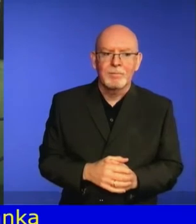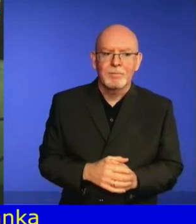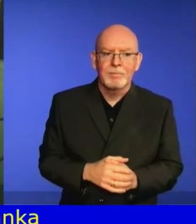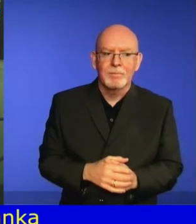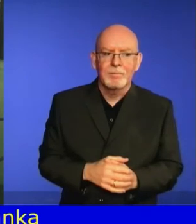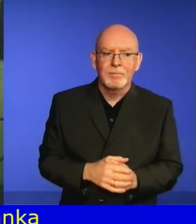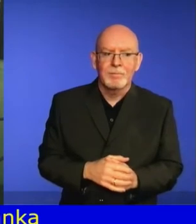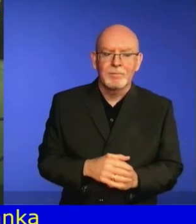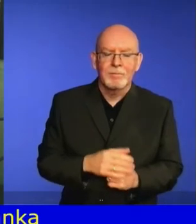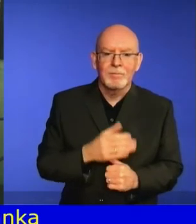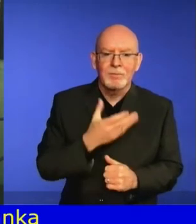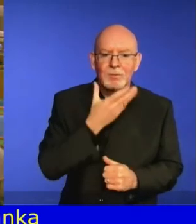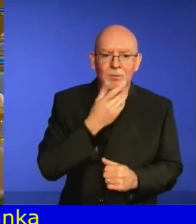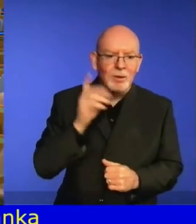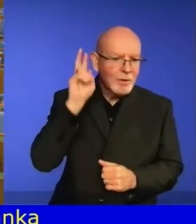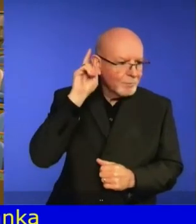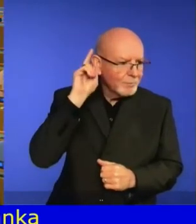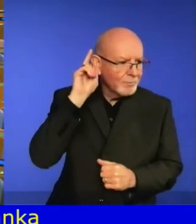Sweden,